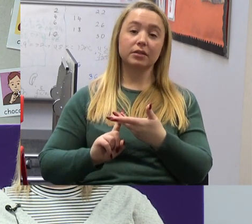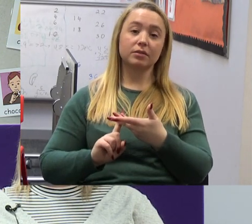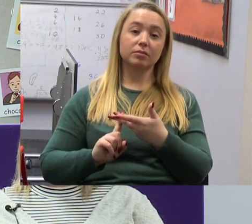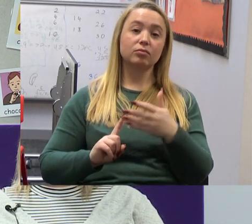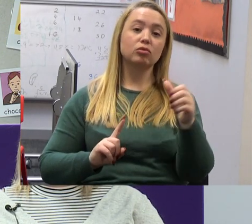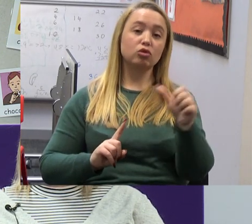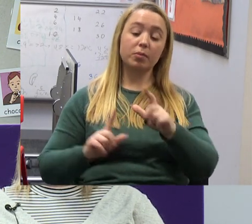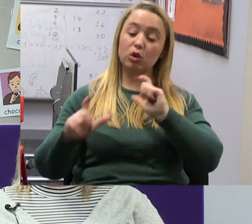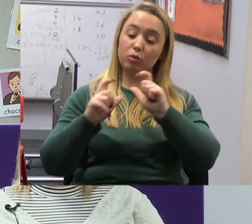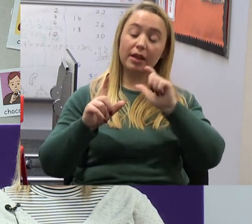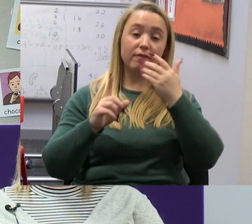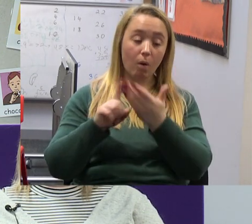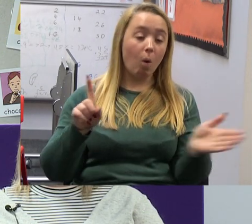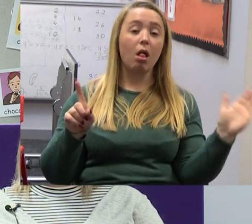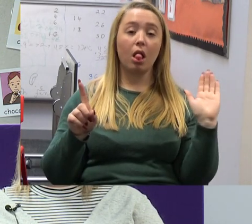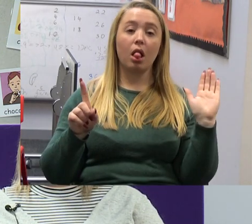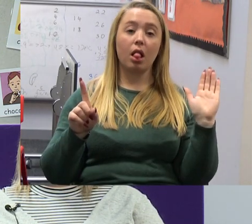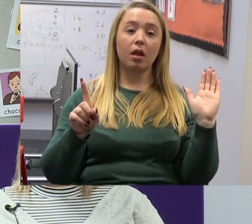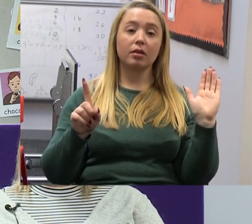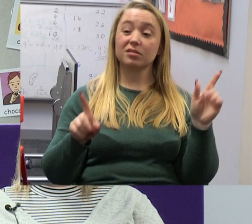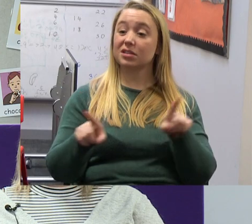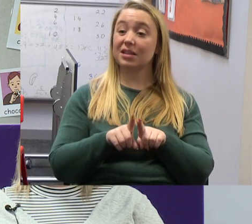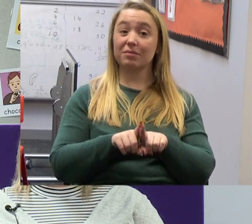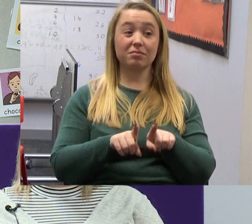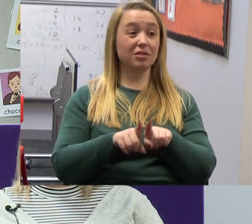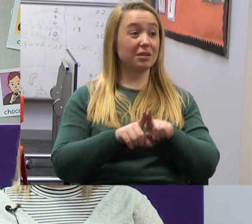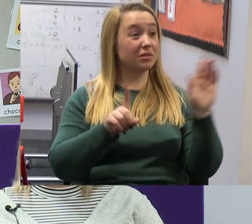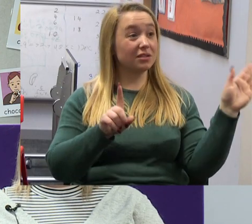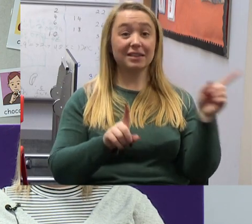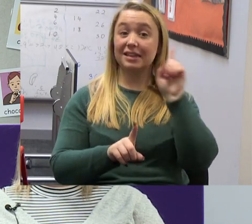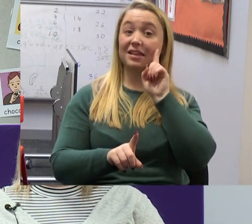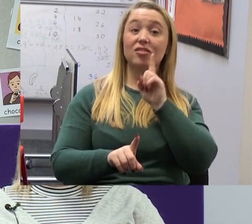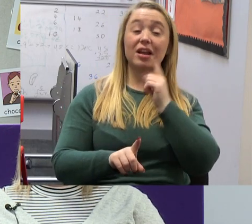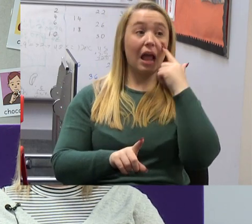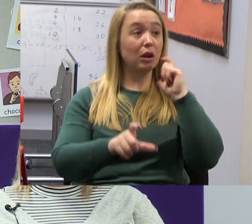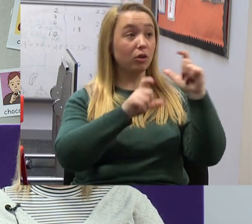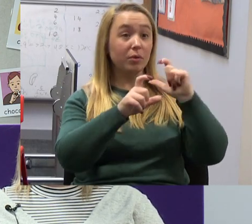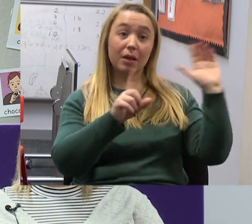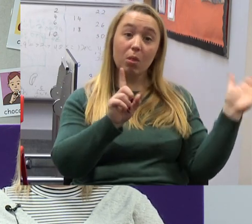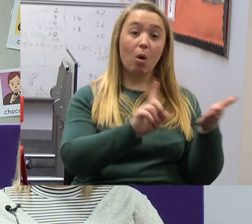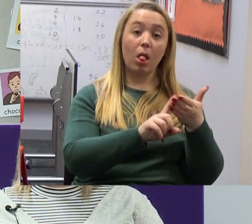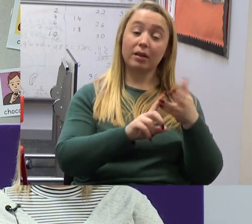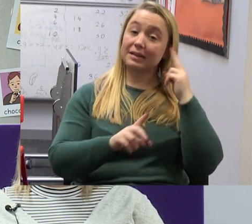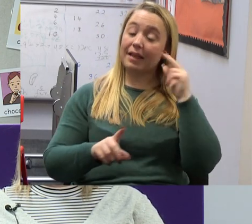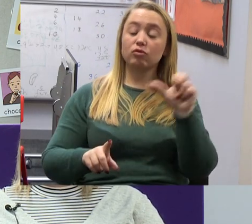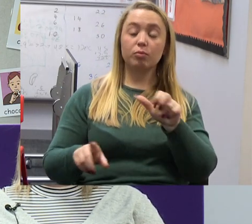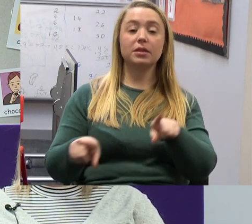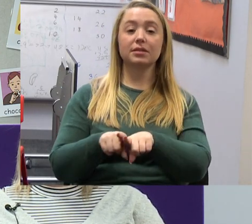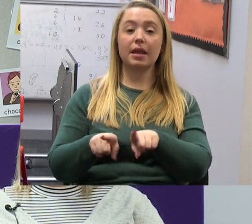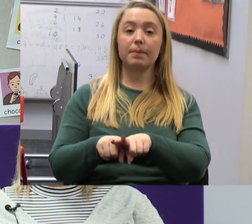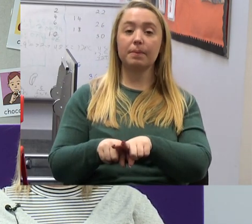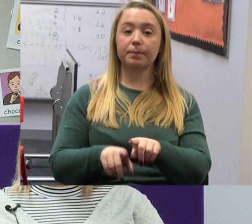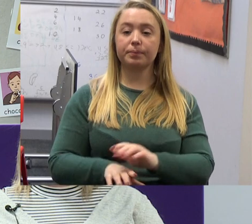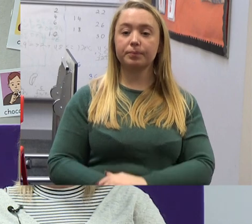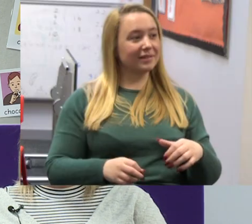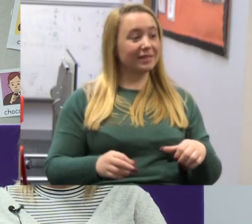has the right to learn it, she's got the right to be able to communicate with everybody just as anybody, any other hearing adult or